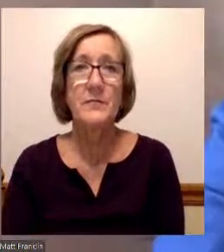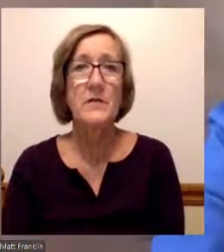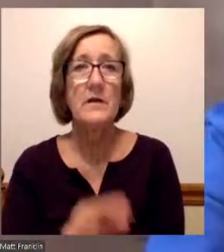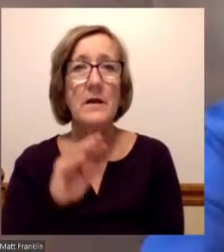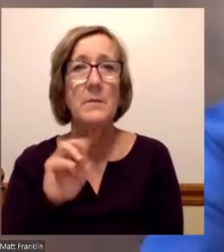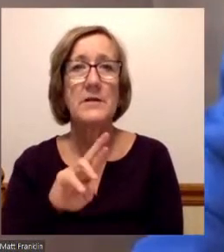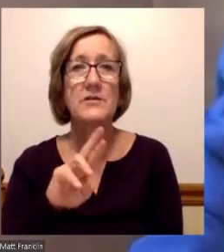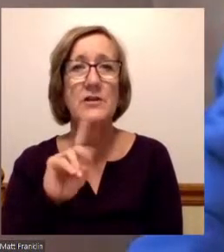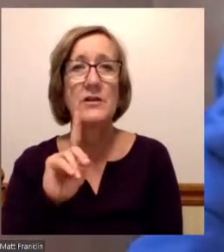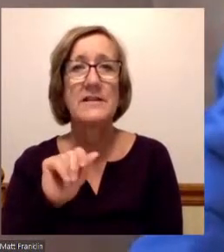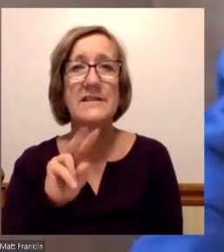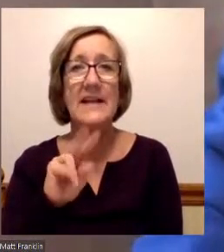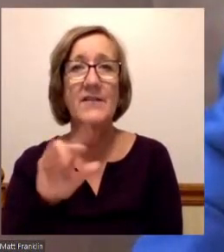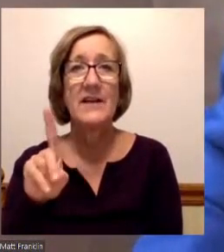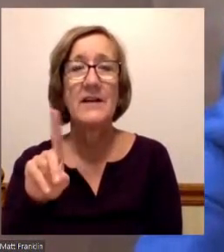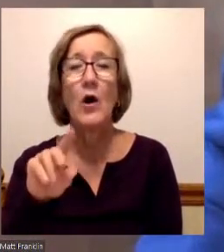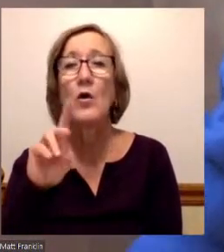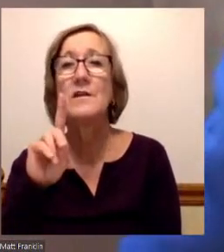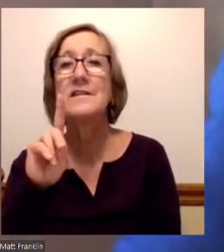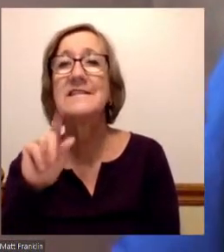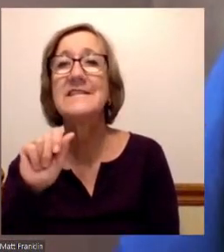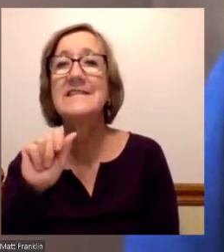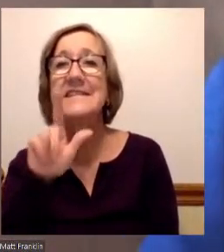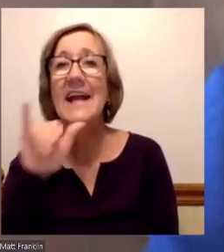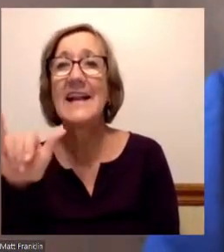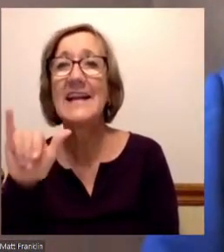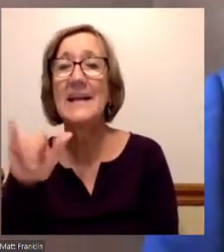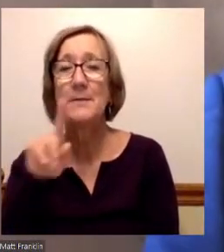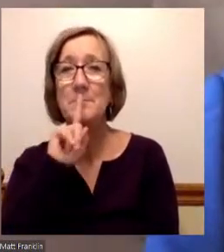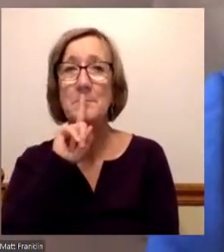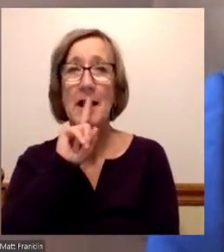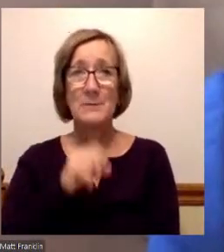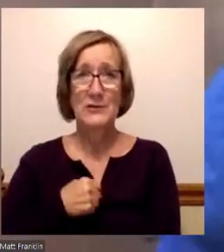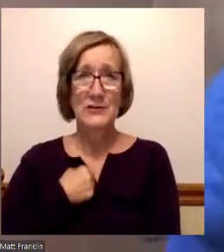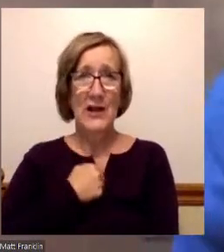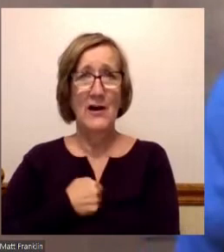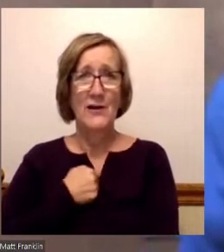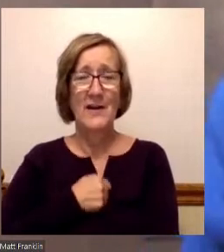Daly? I'm so sorry, Mr. Daly. Go ahead. I'm so sorry. I